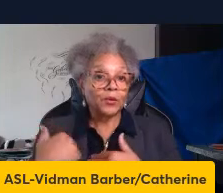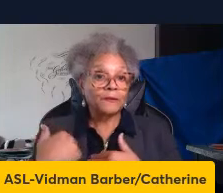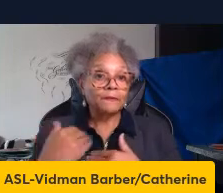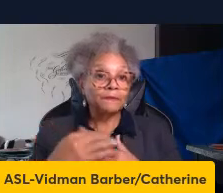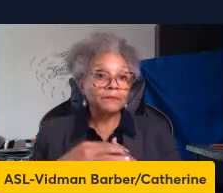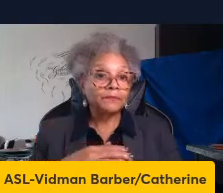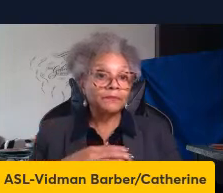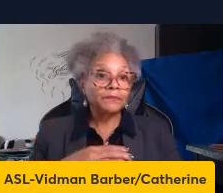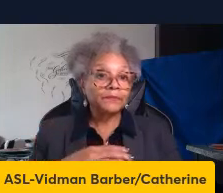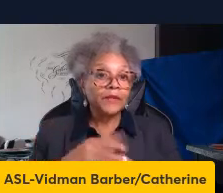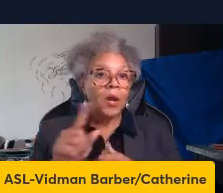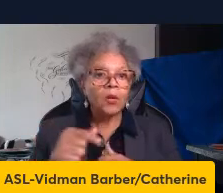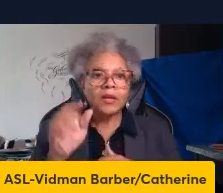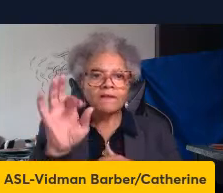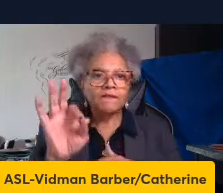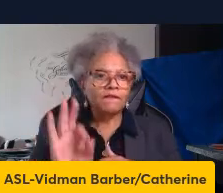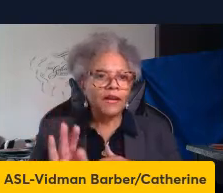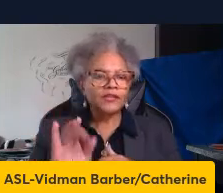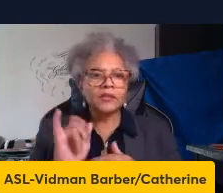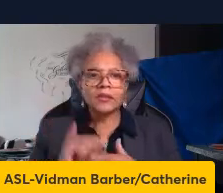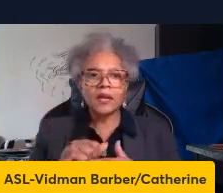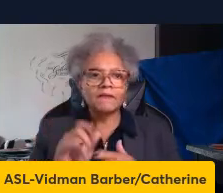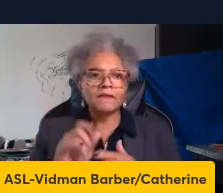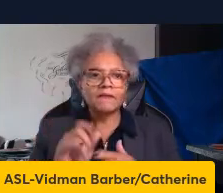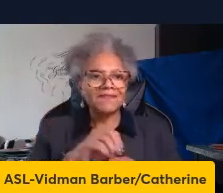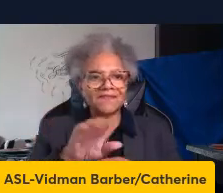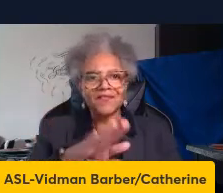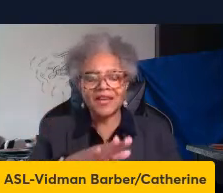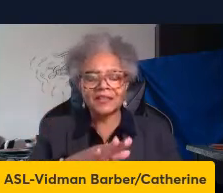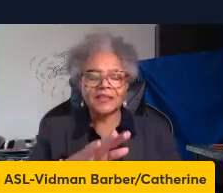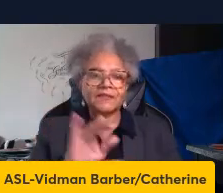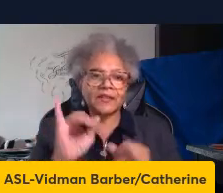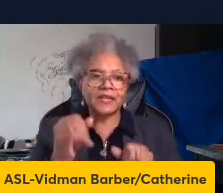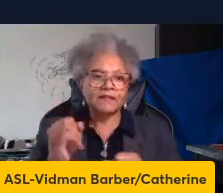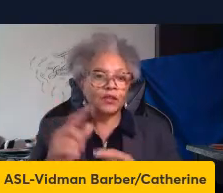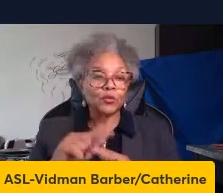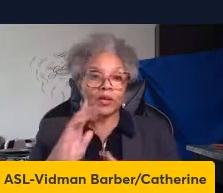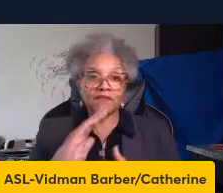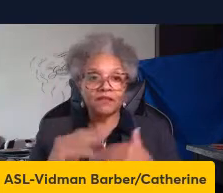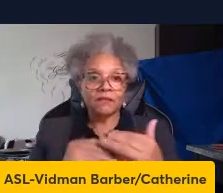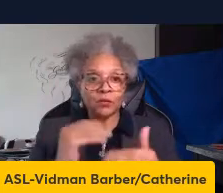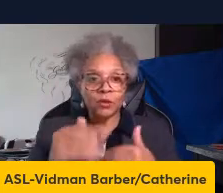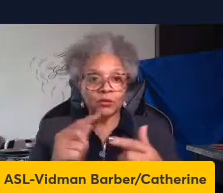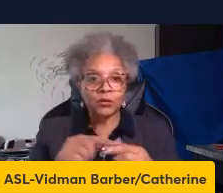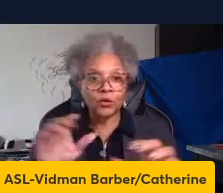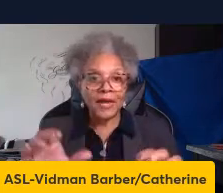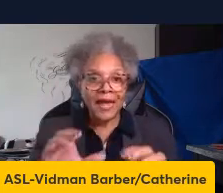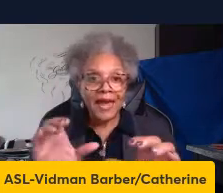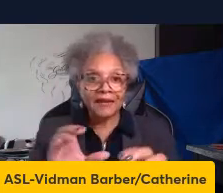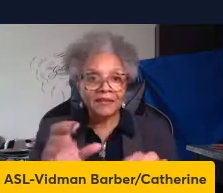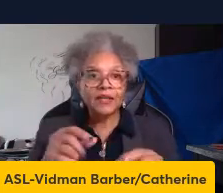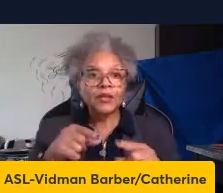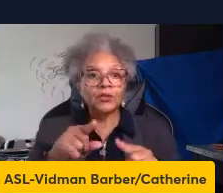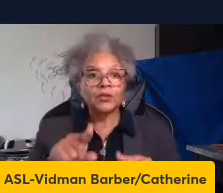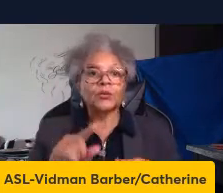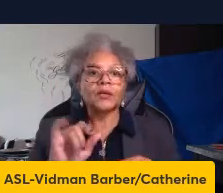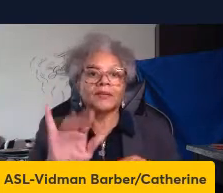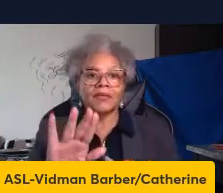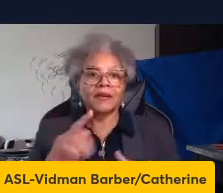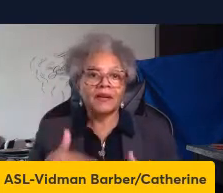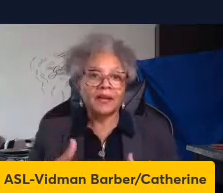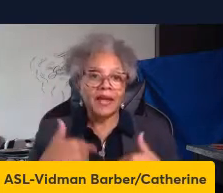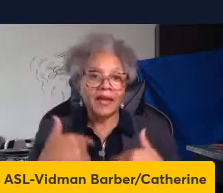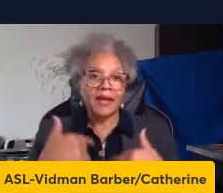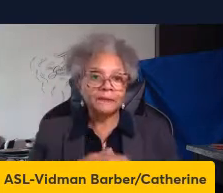only a fraction of infected individuals will ever progress to active diseases during the course of their lives and as